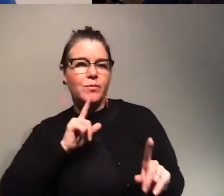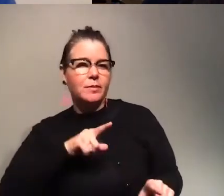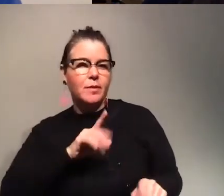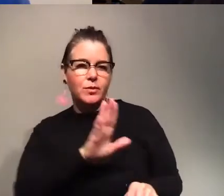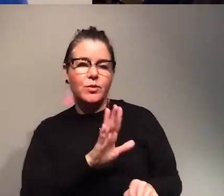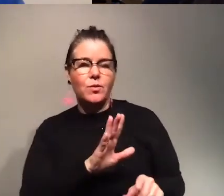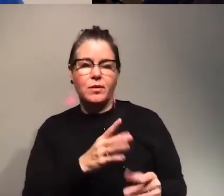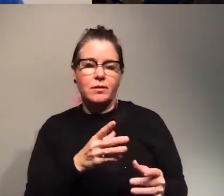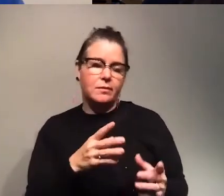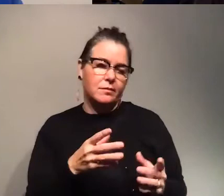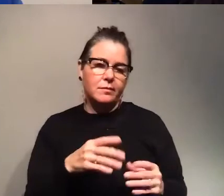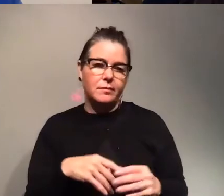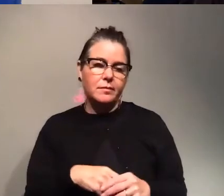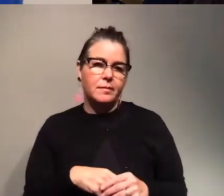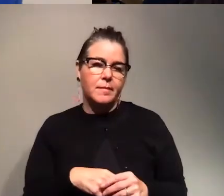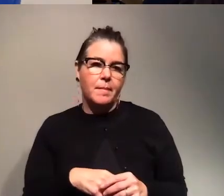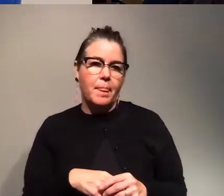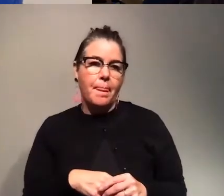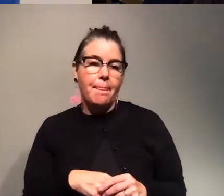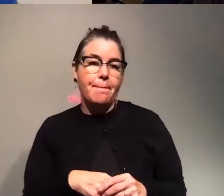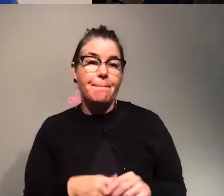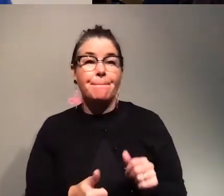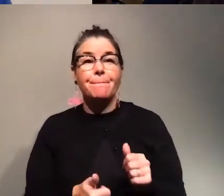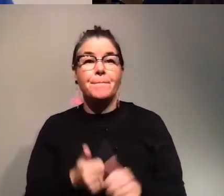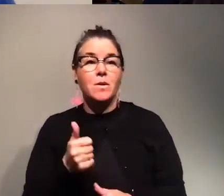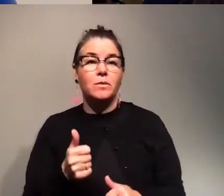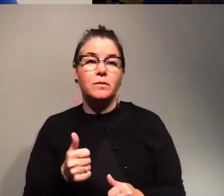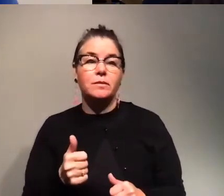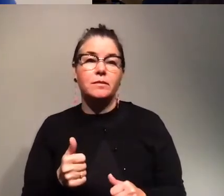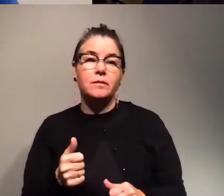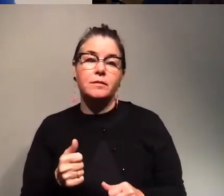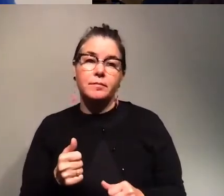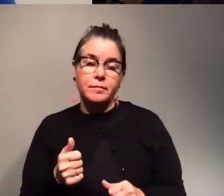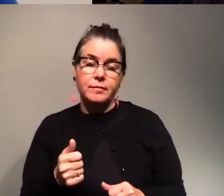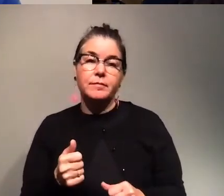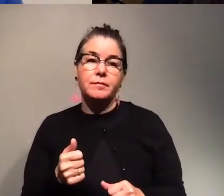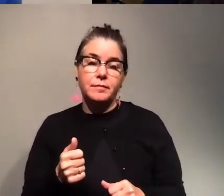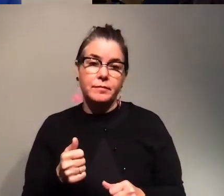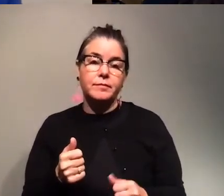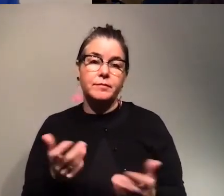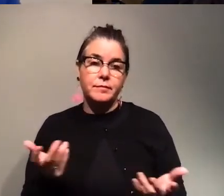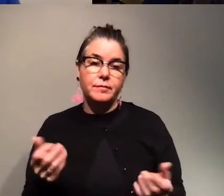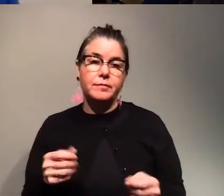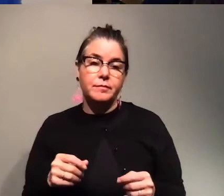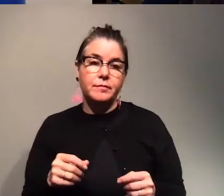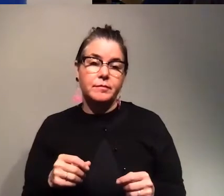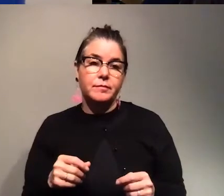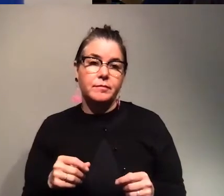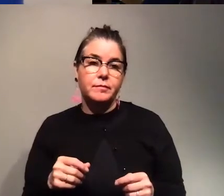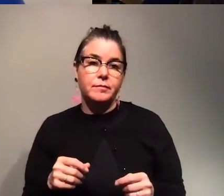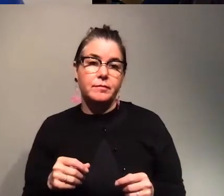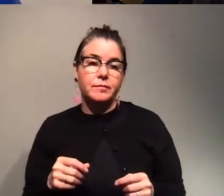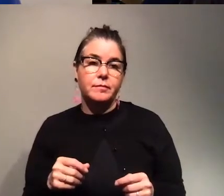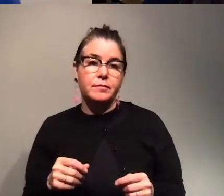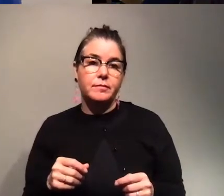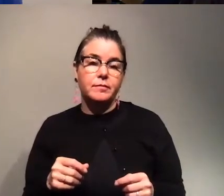and then uh most of us try to be safe um especially um i have to